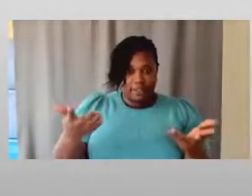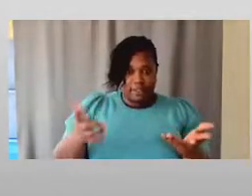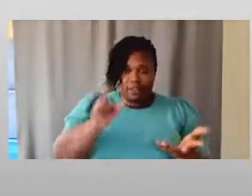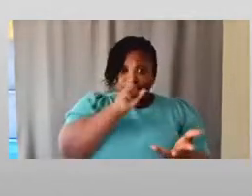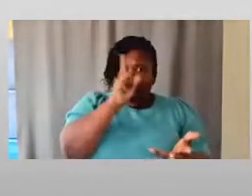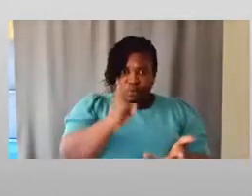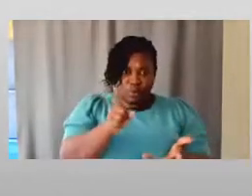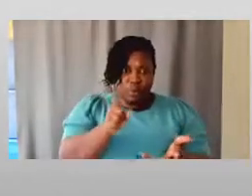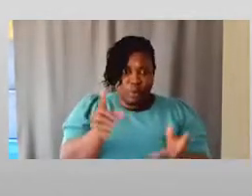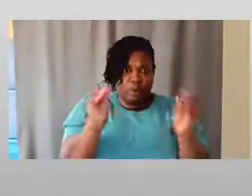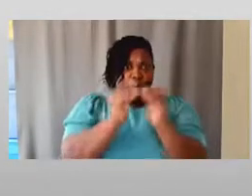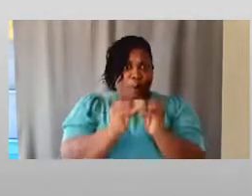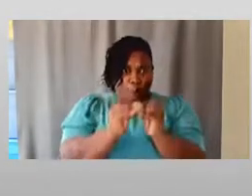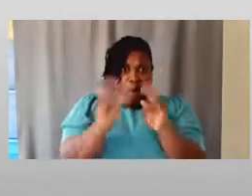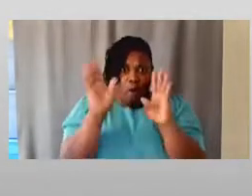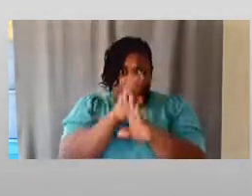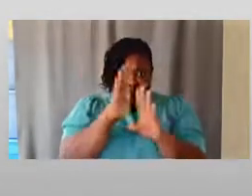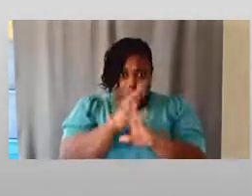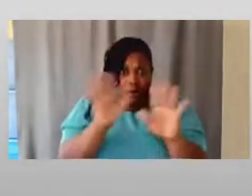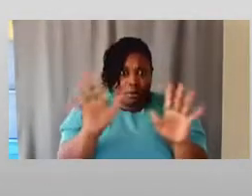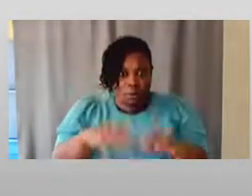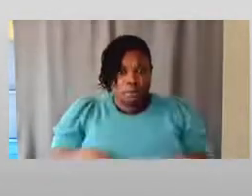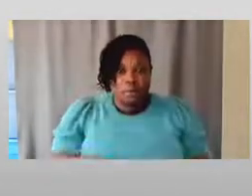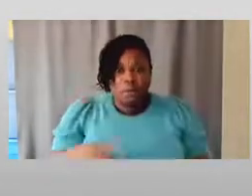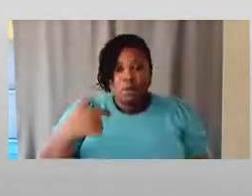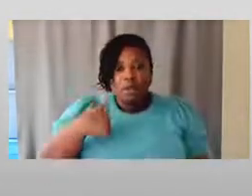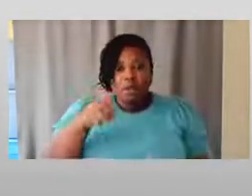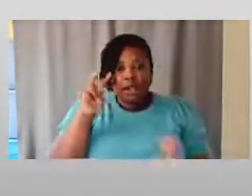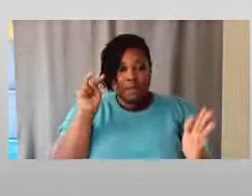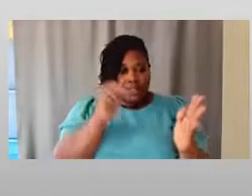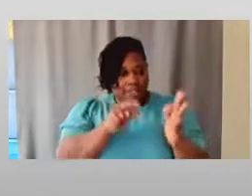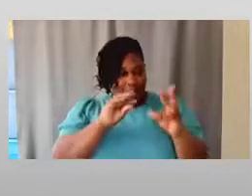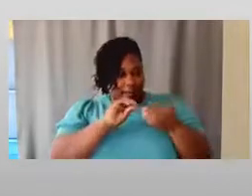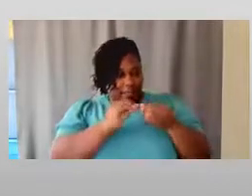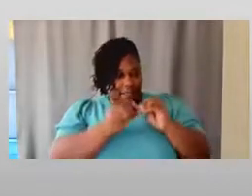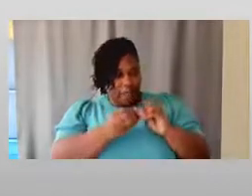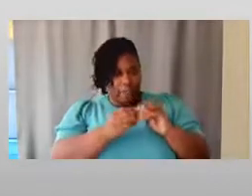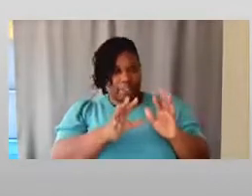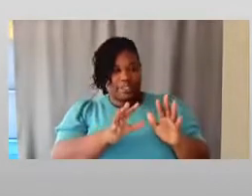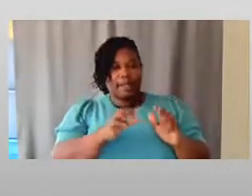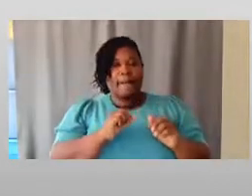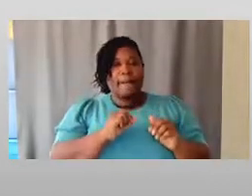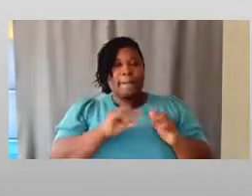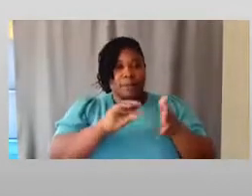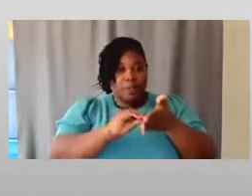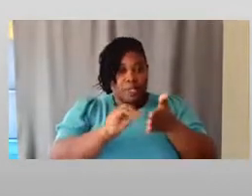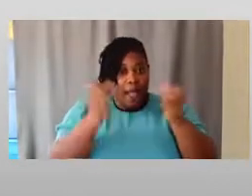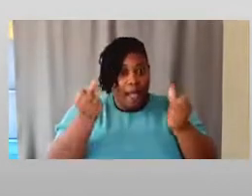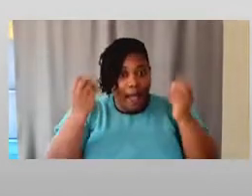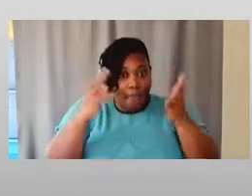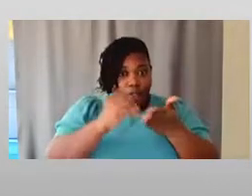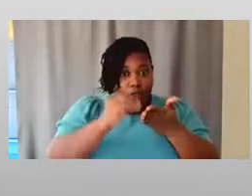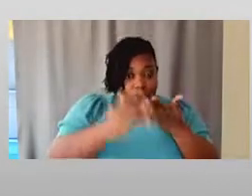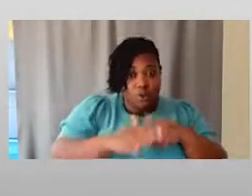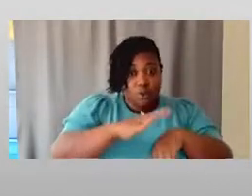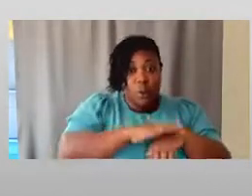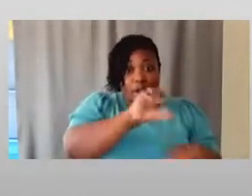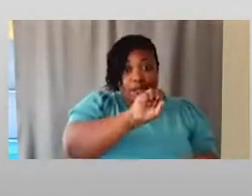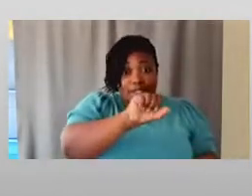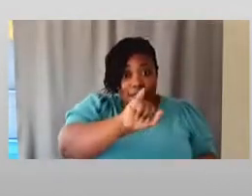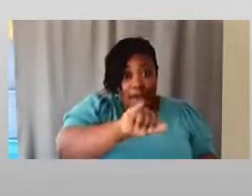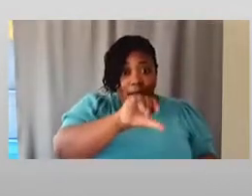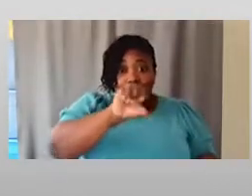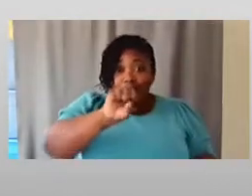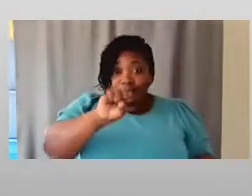more trouble. I was looking at the number of, at one point, the number of students on SSI and SSDI